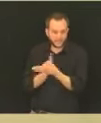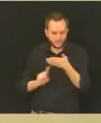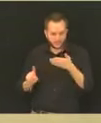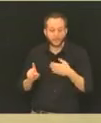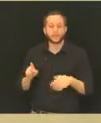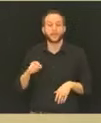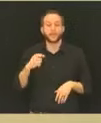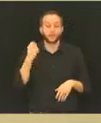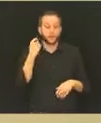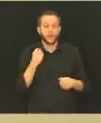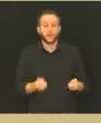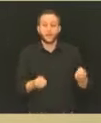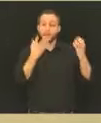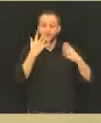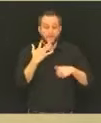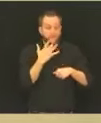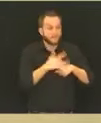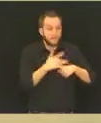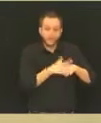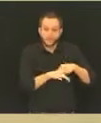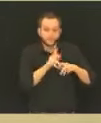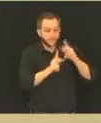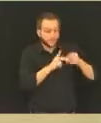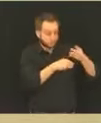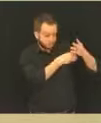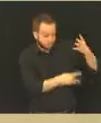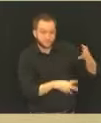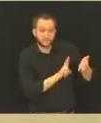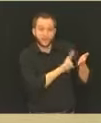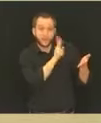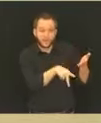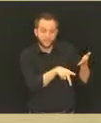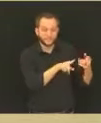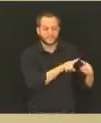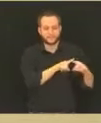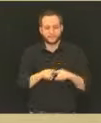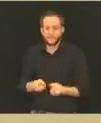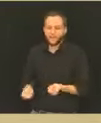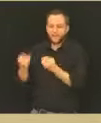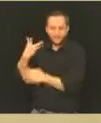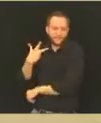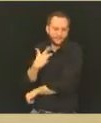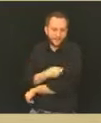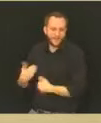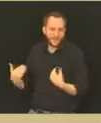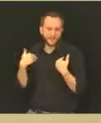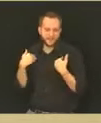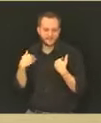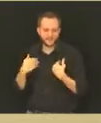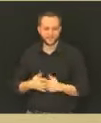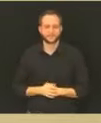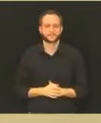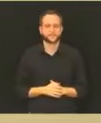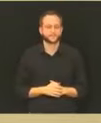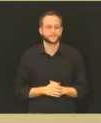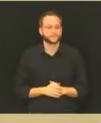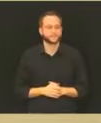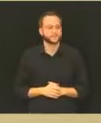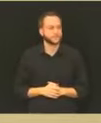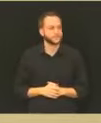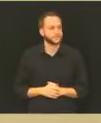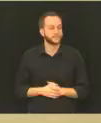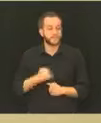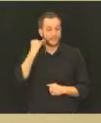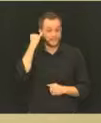open up will depend on how many vaccines that we have. And clearly for now, if you are in tier